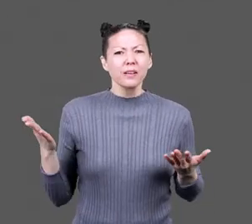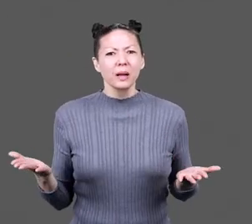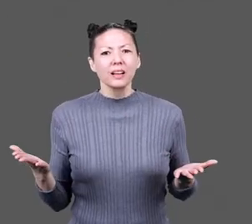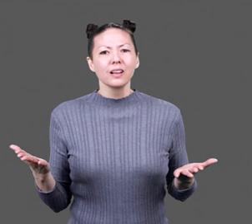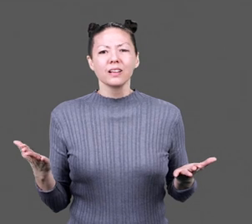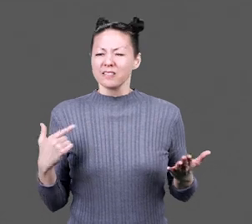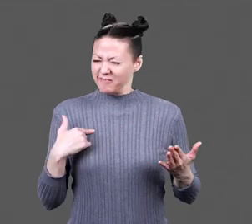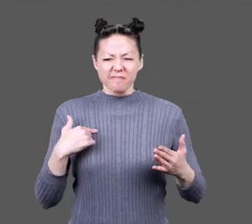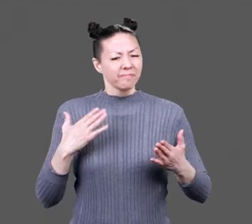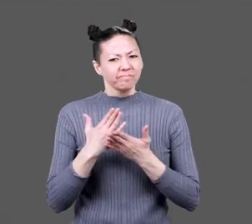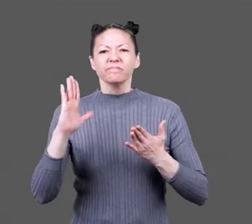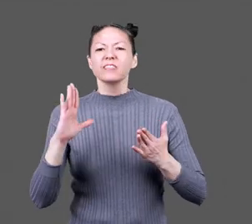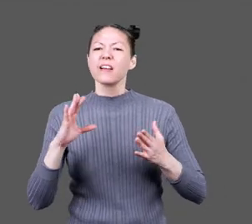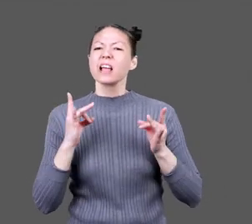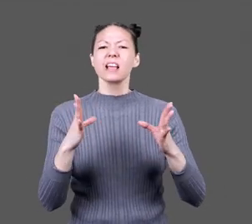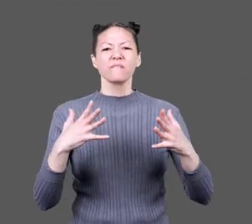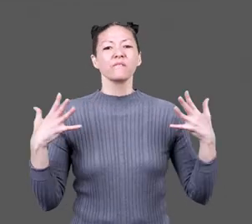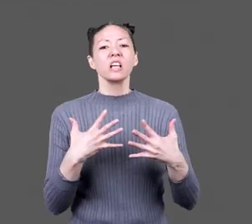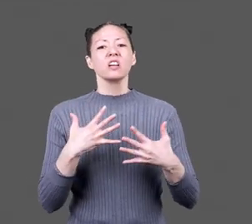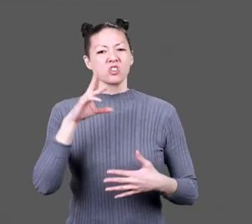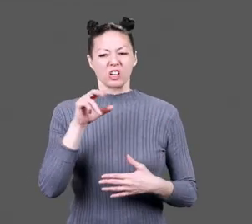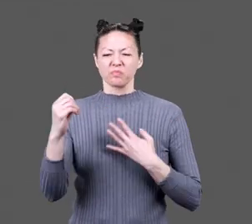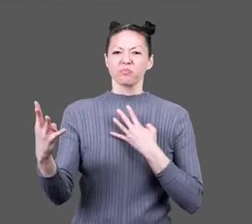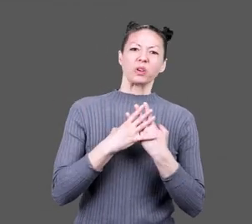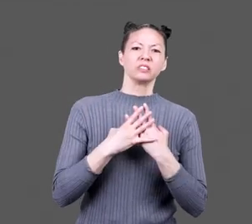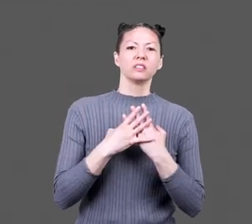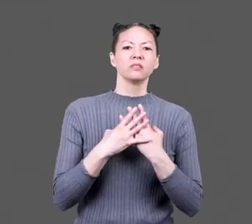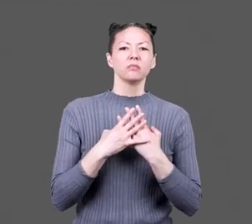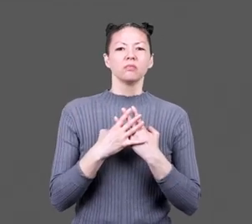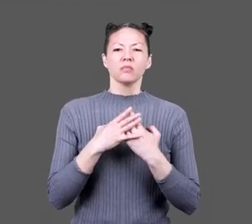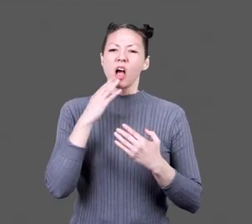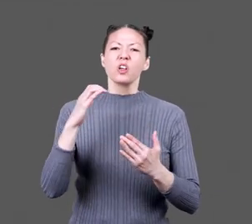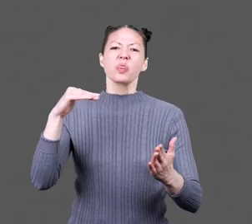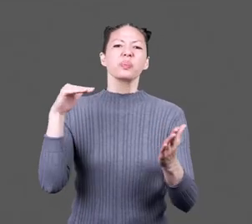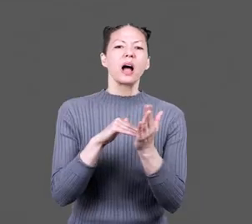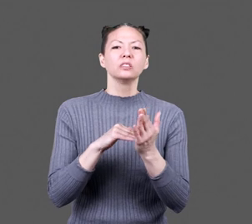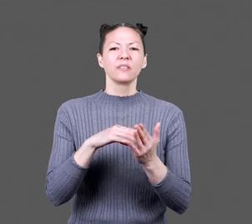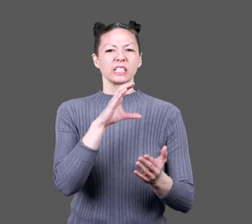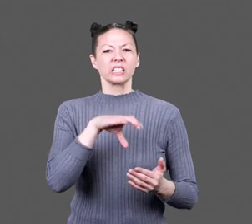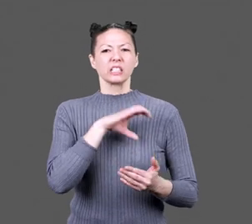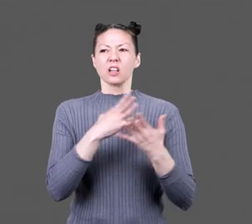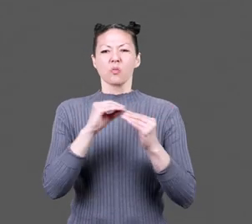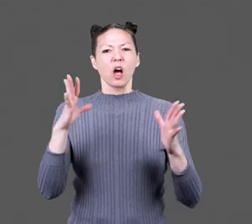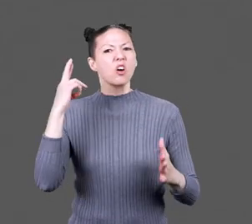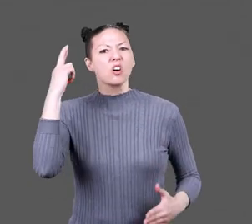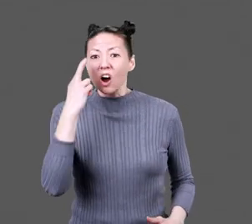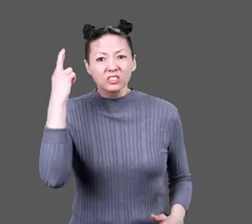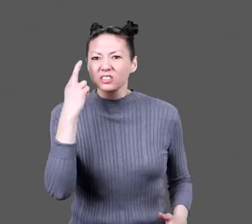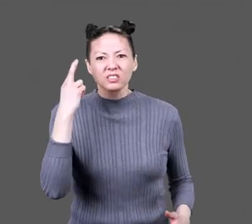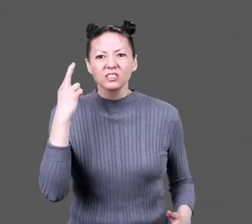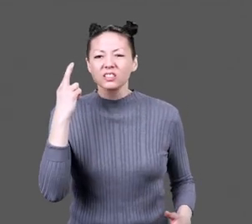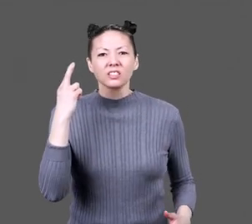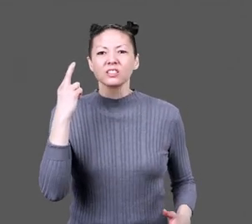enemy. Acting out of hate and fear, the United States imprisoned over a hundred thousand of its own